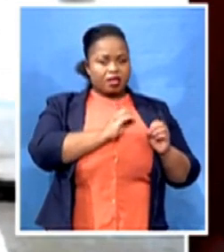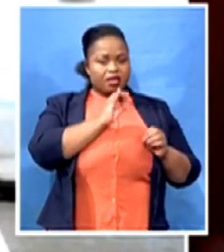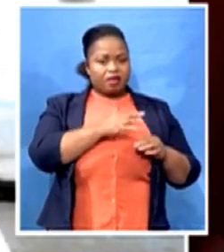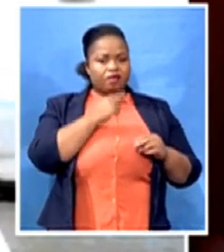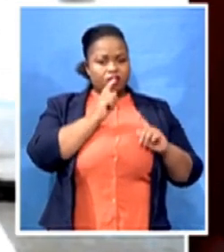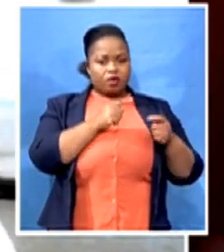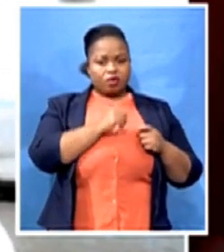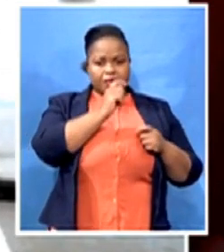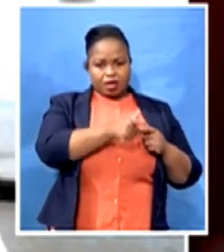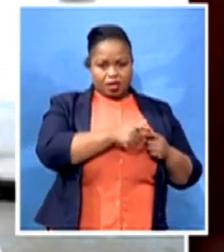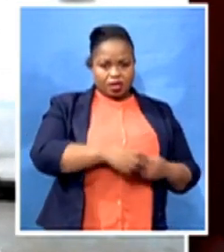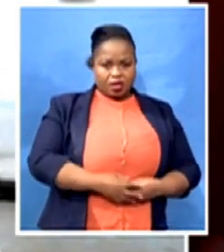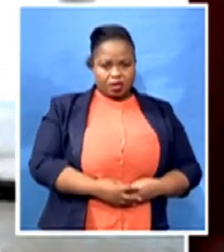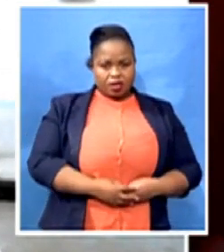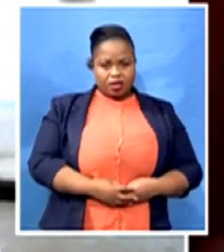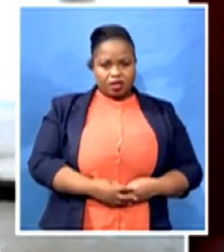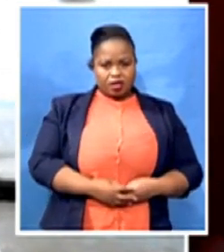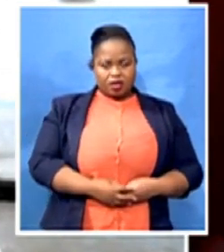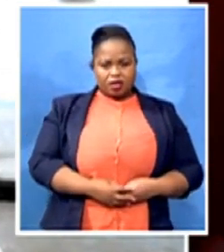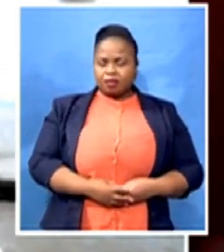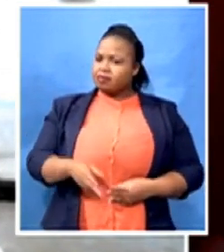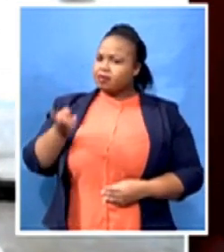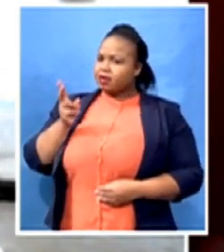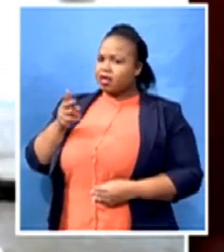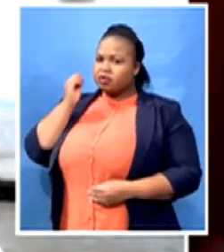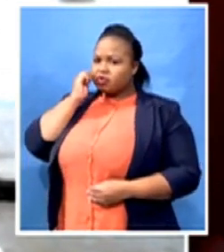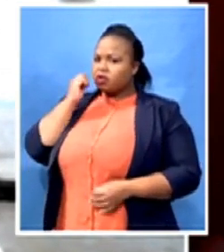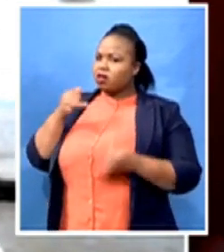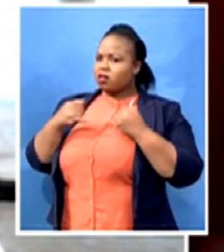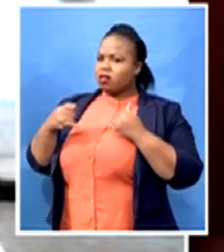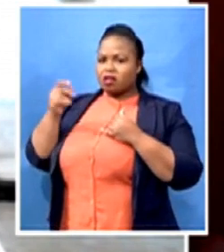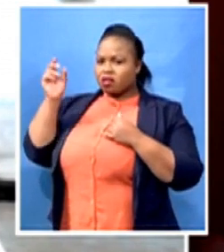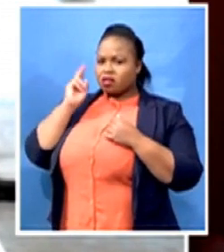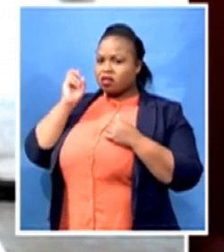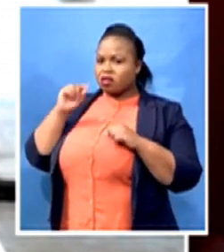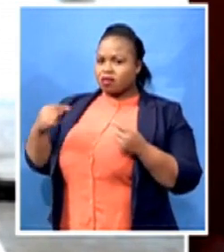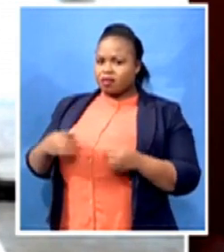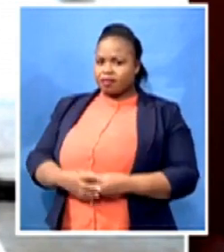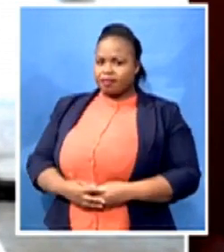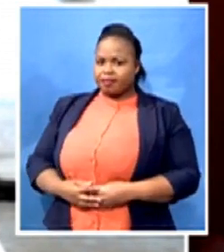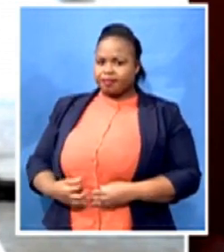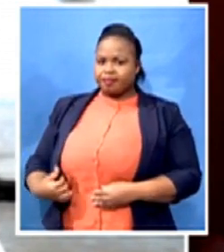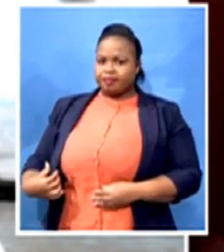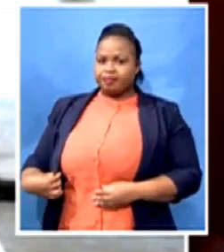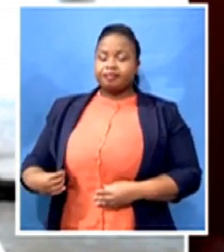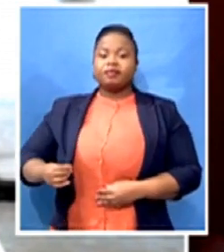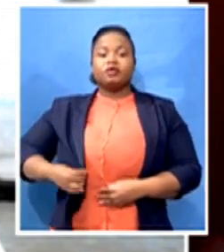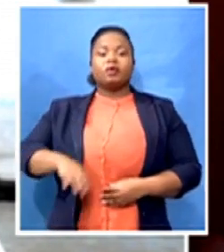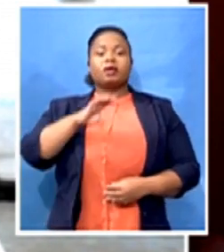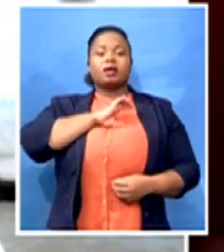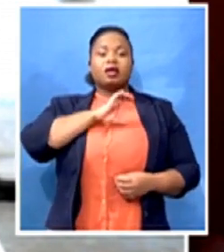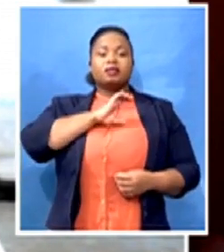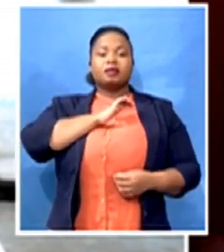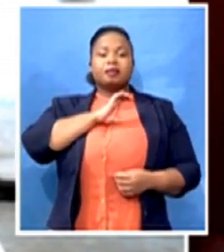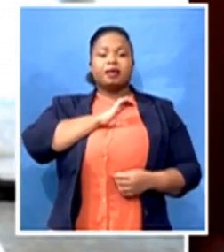I beg your pardon? The line wasn't so great there? Are consumer benefits waived when a loss occurs, when they